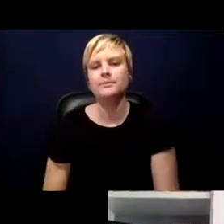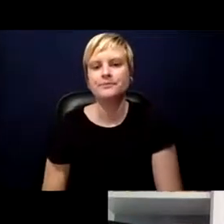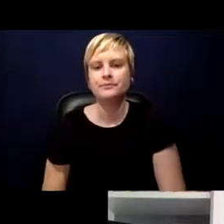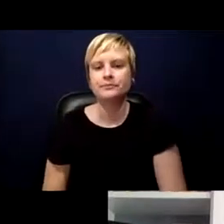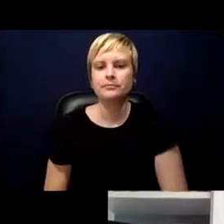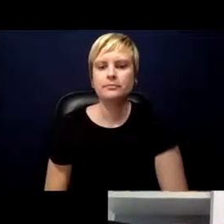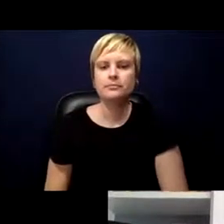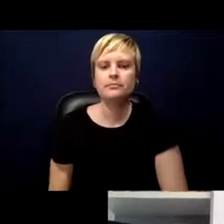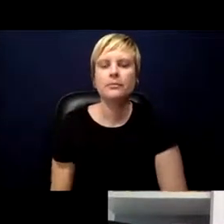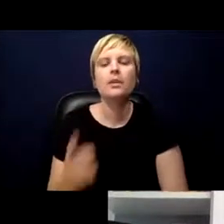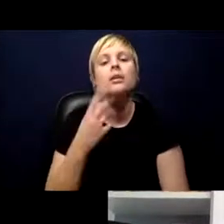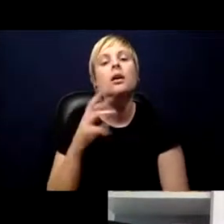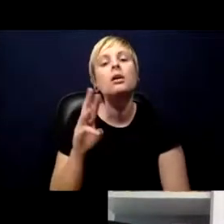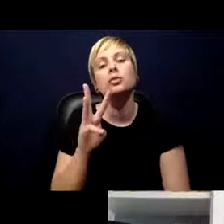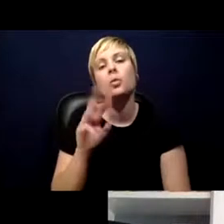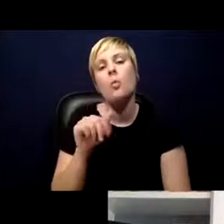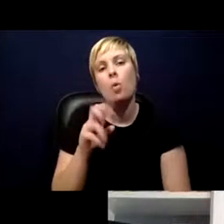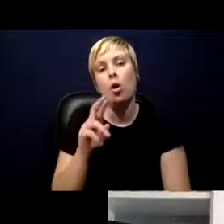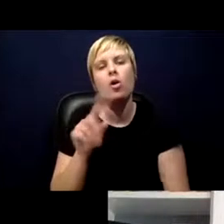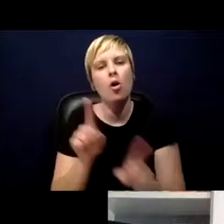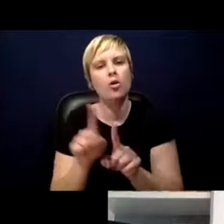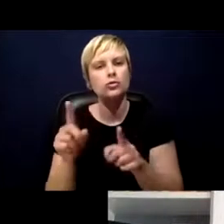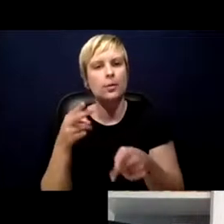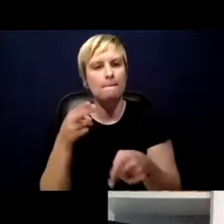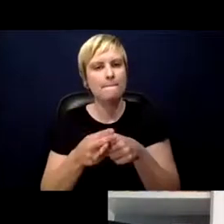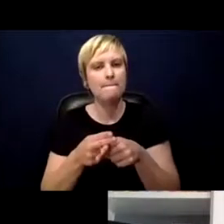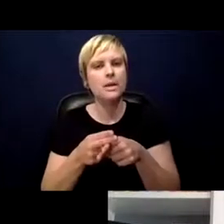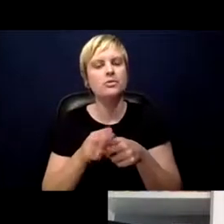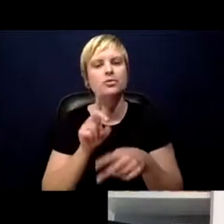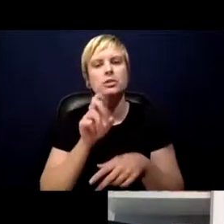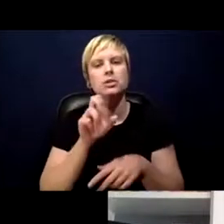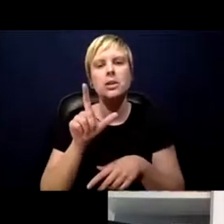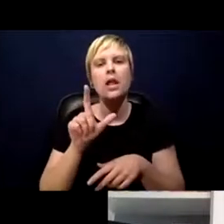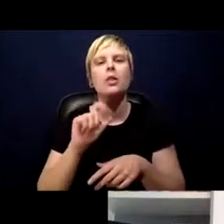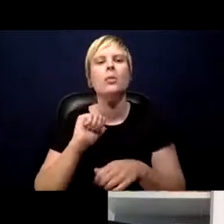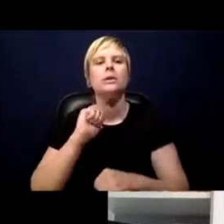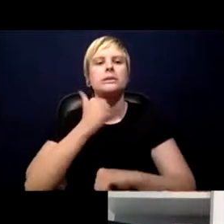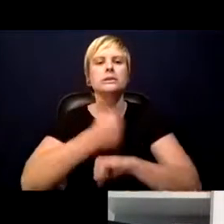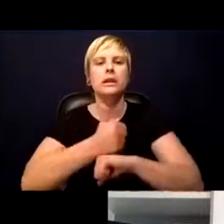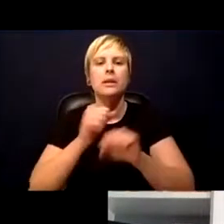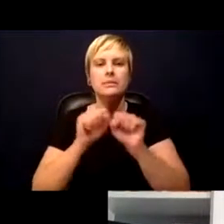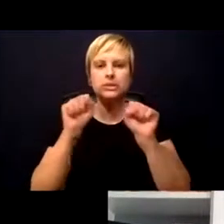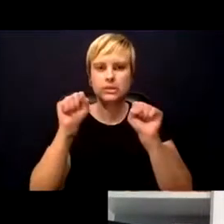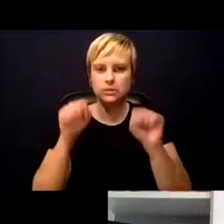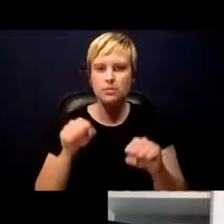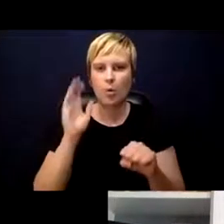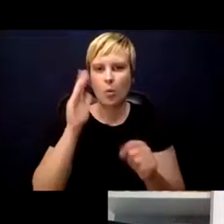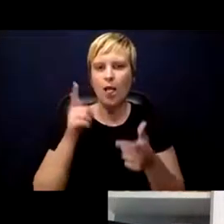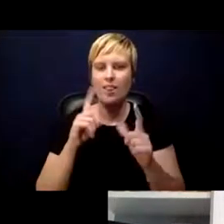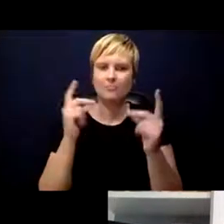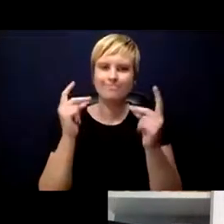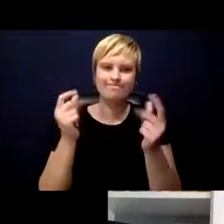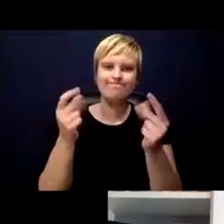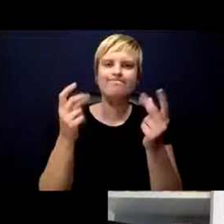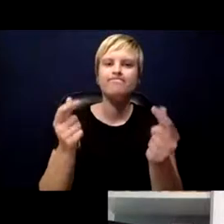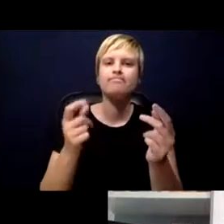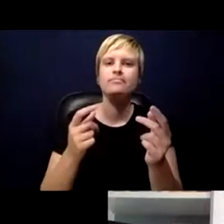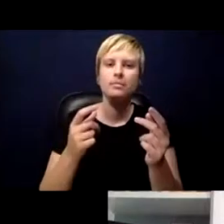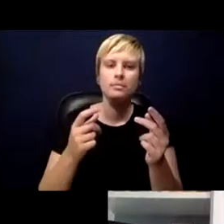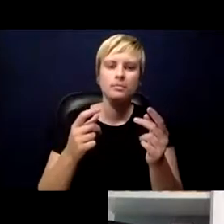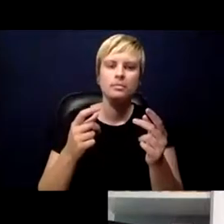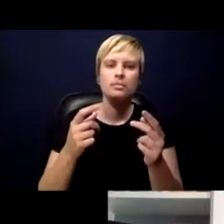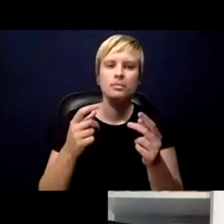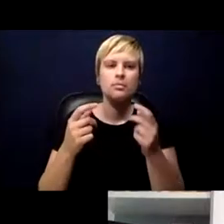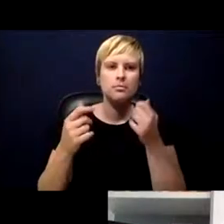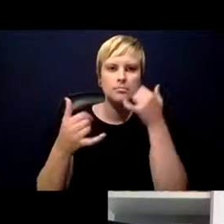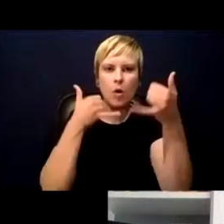Dr. Walker also noted that Delaware is putting in place a system that will allow rapid high volume calling to ensure